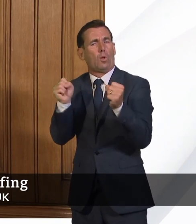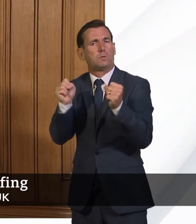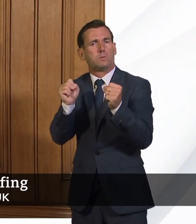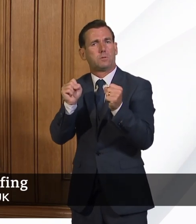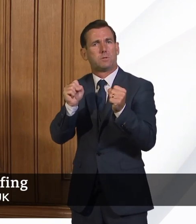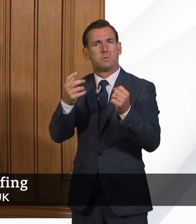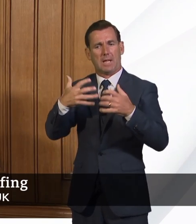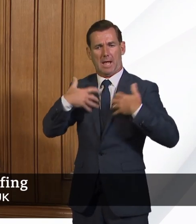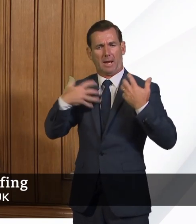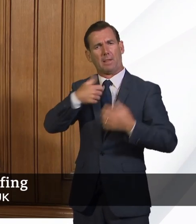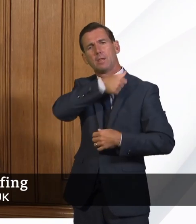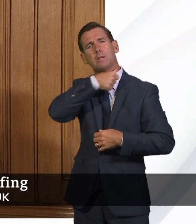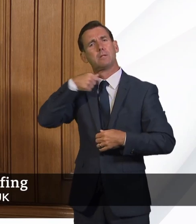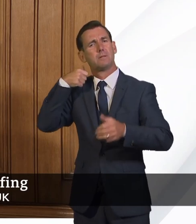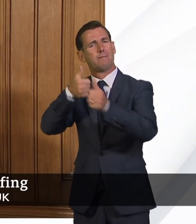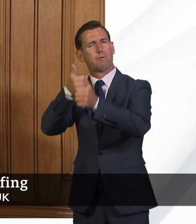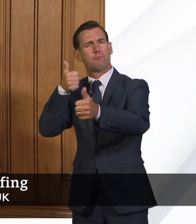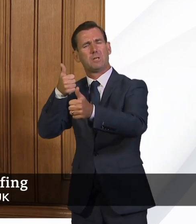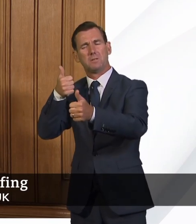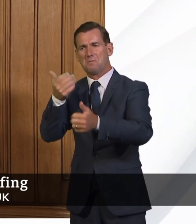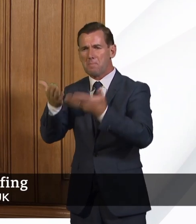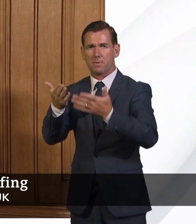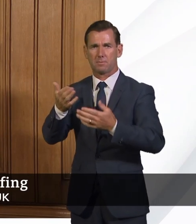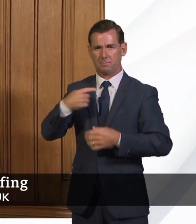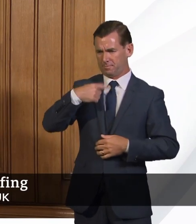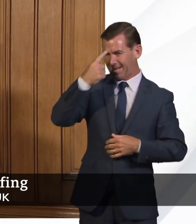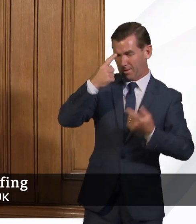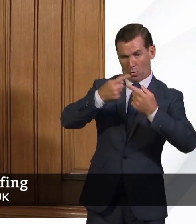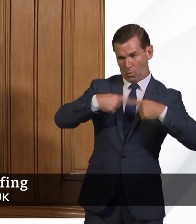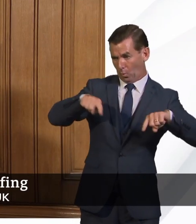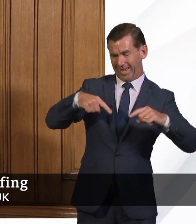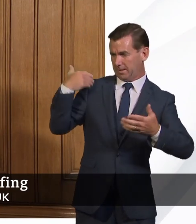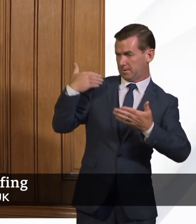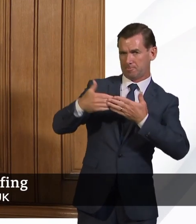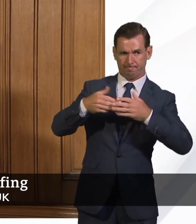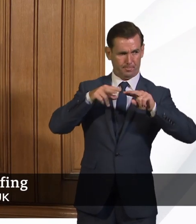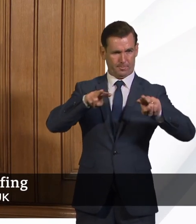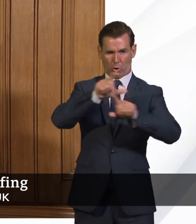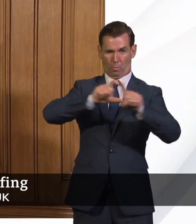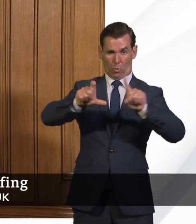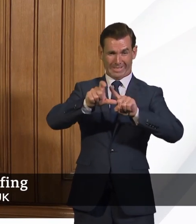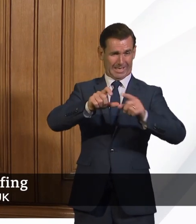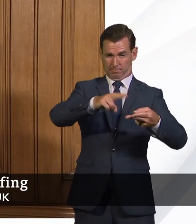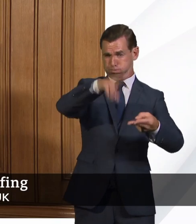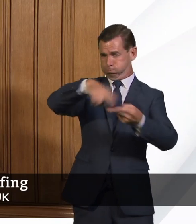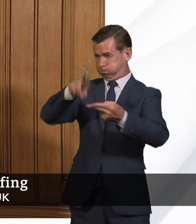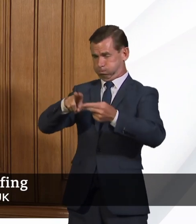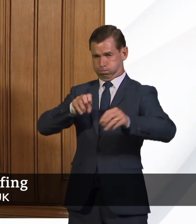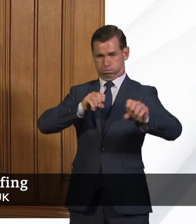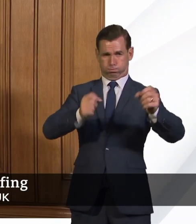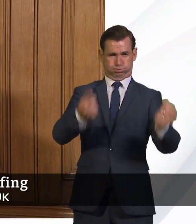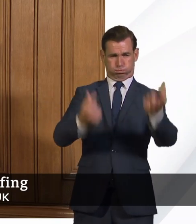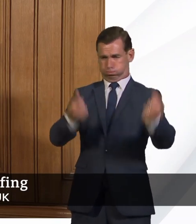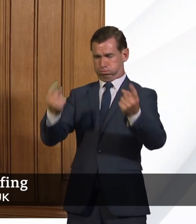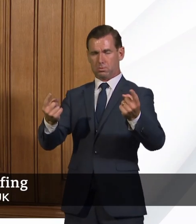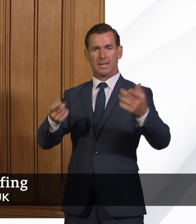on a high level of that surge of infection in the population through to managing more discrete outbreaks, which,